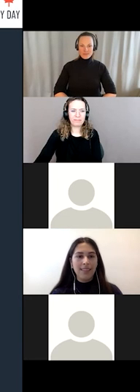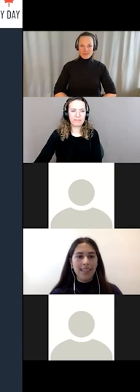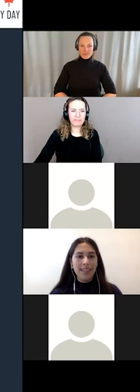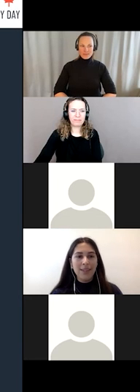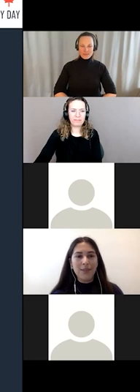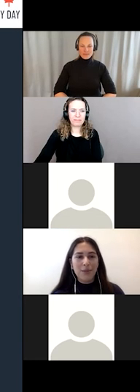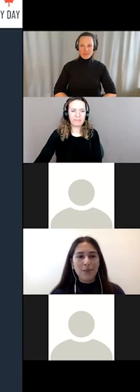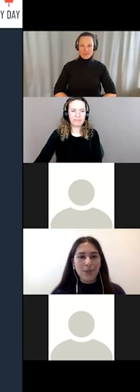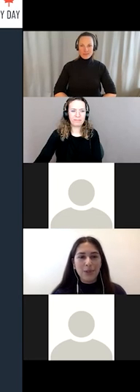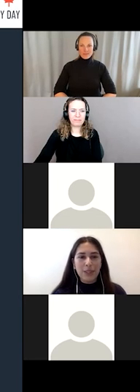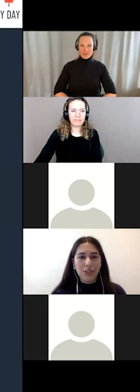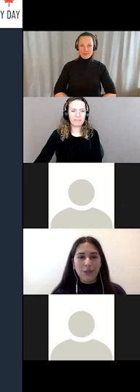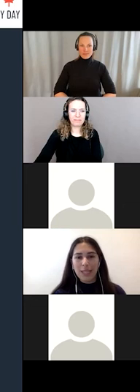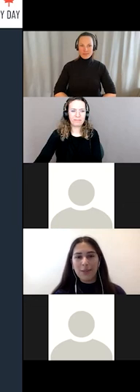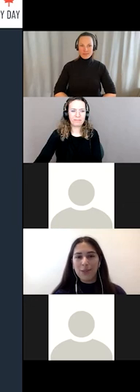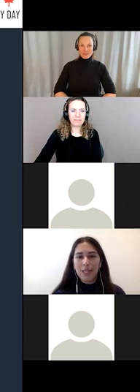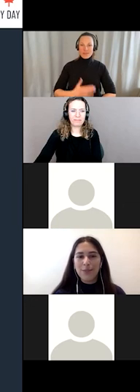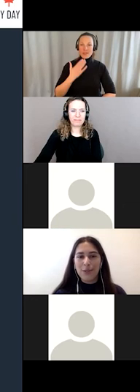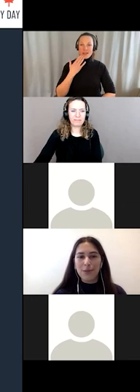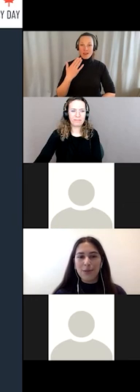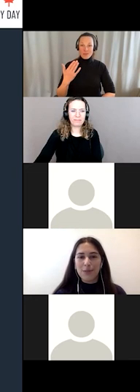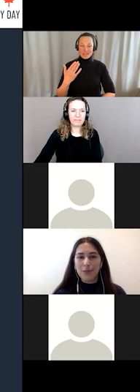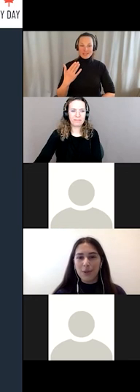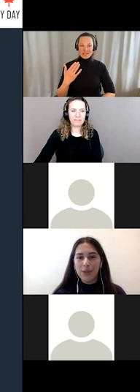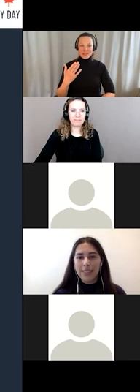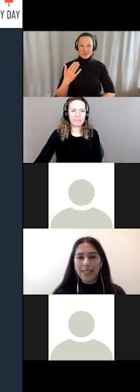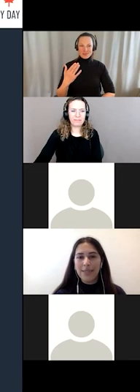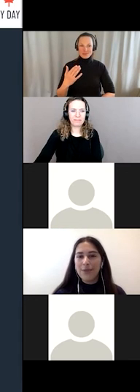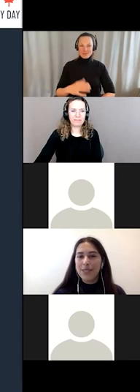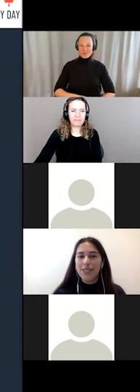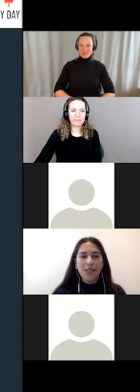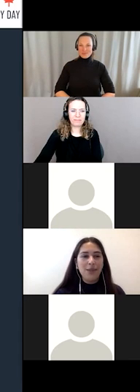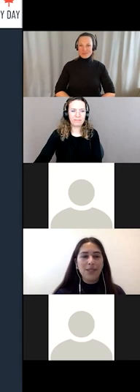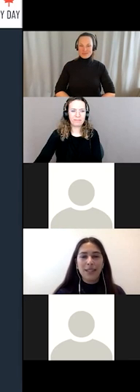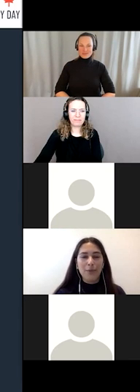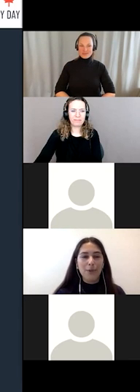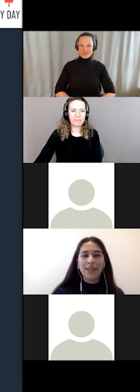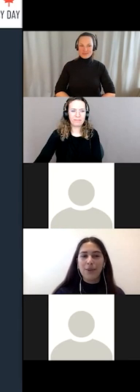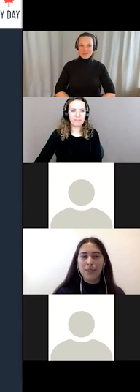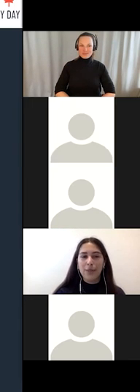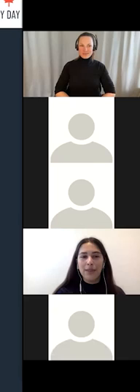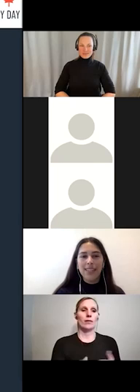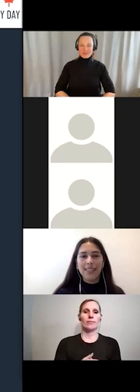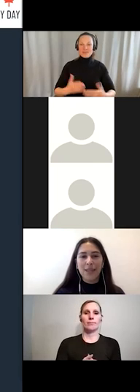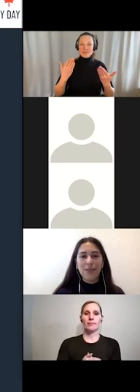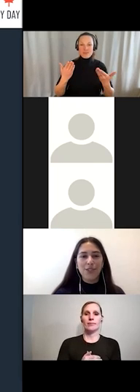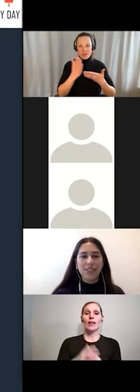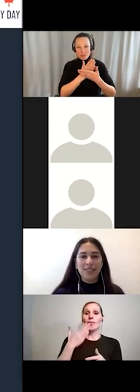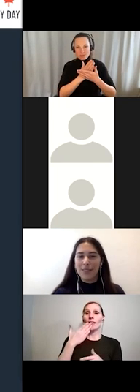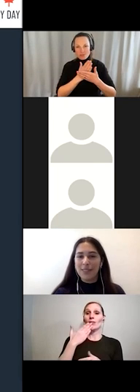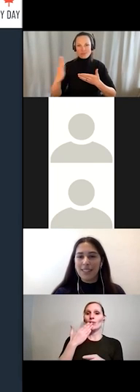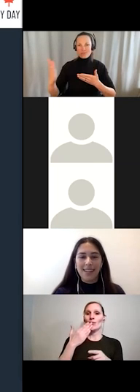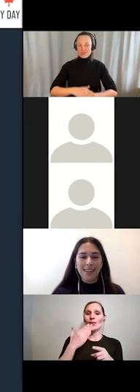Thank you, Global Coalition for Language Rights, for your words of support, and we will continue to collaborate and cross-pollinate the language